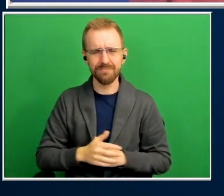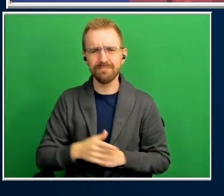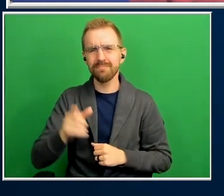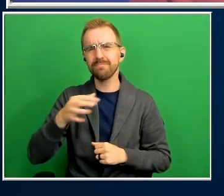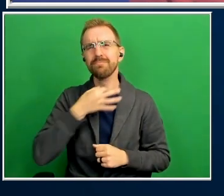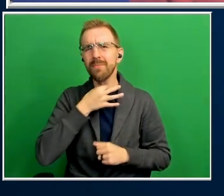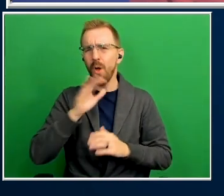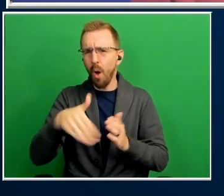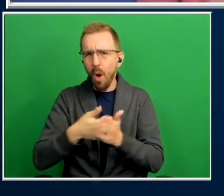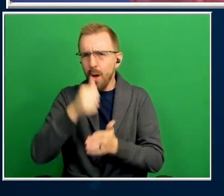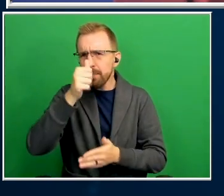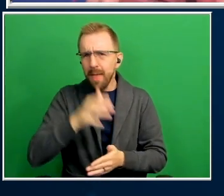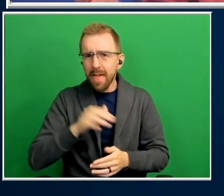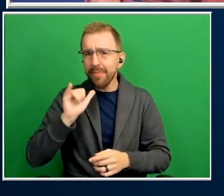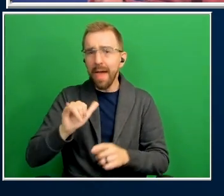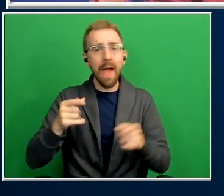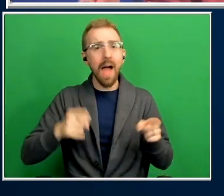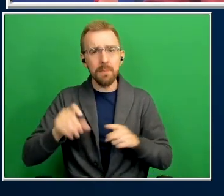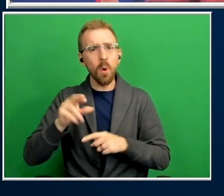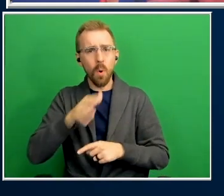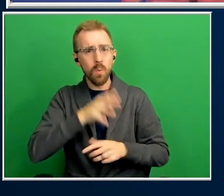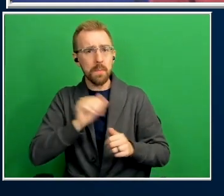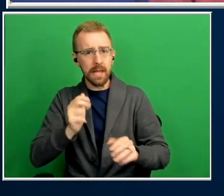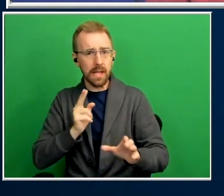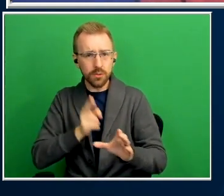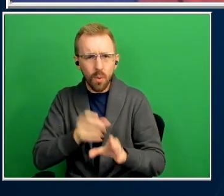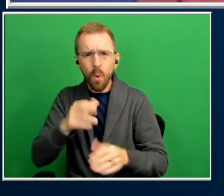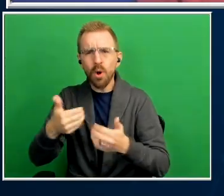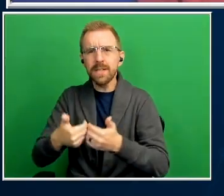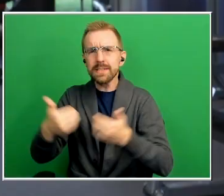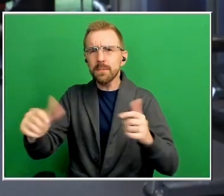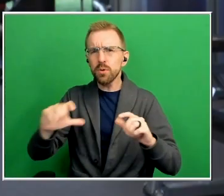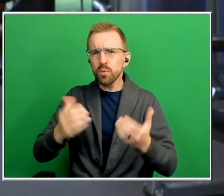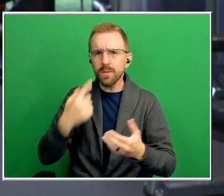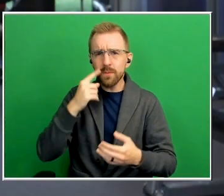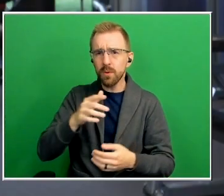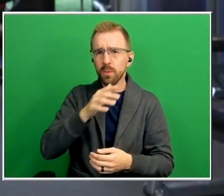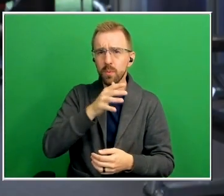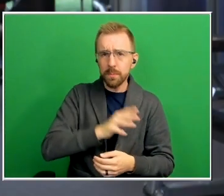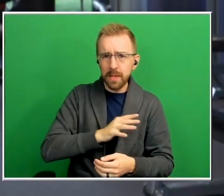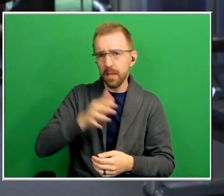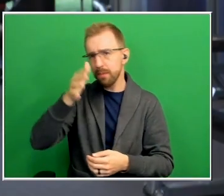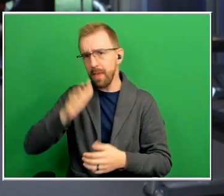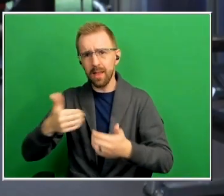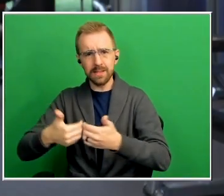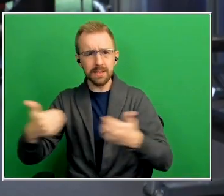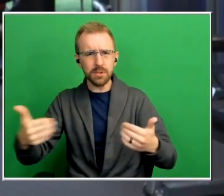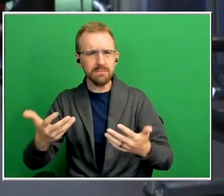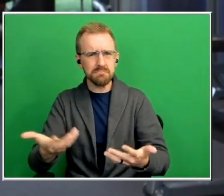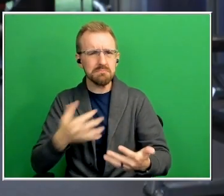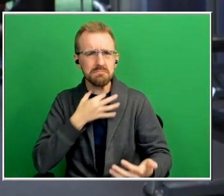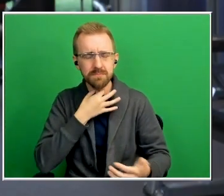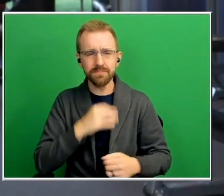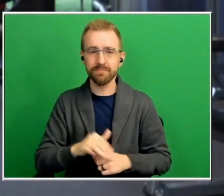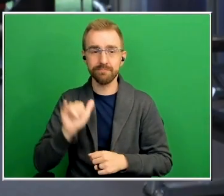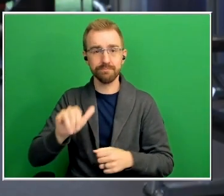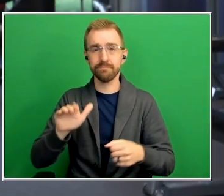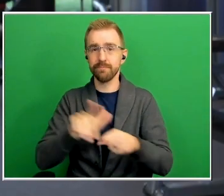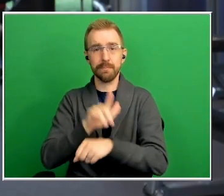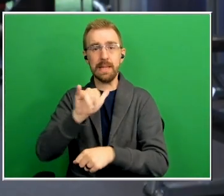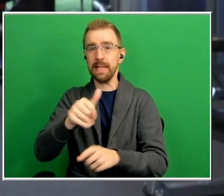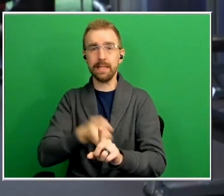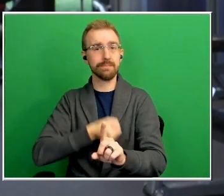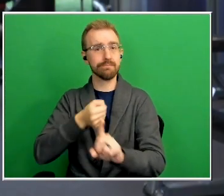can women join the group or is there a separate group for just women that was completely coincidence you know with this